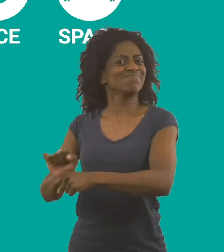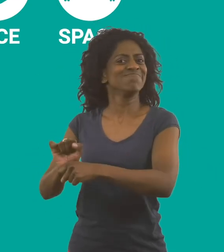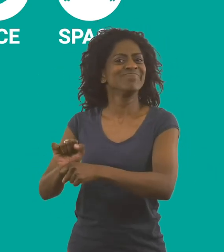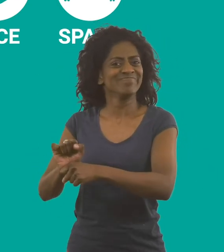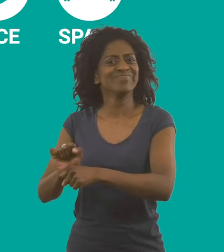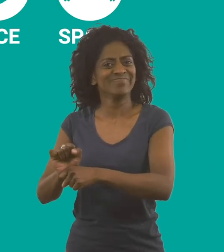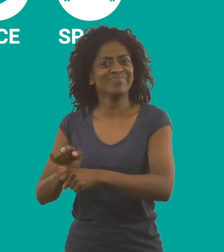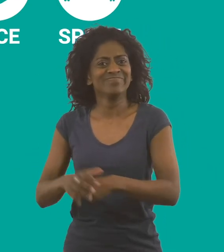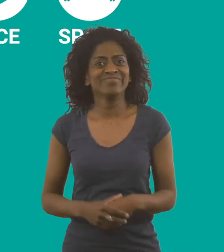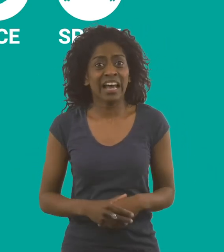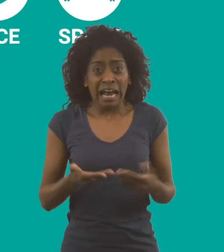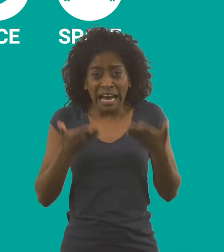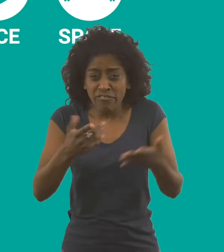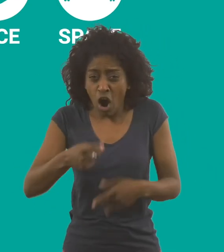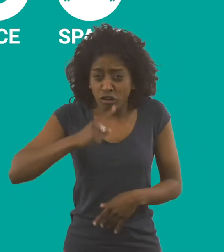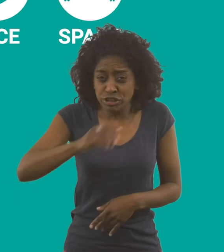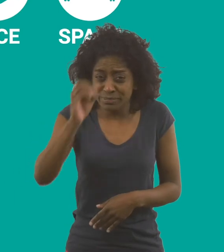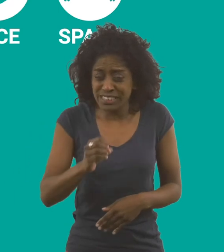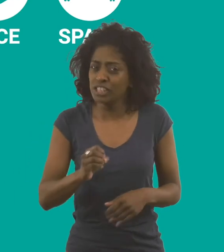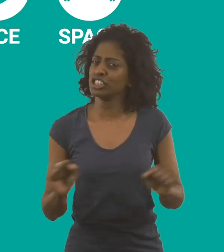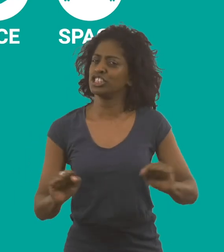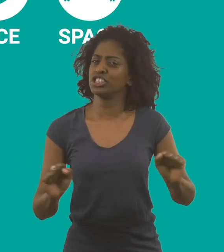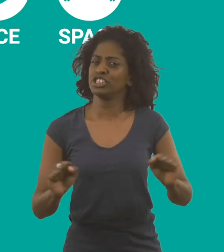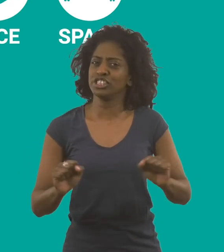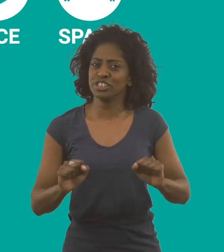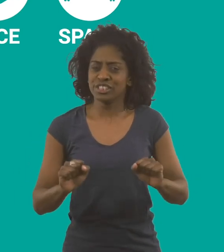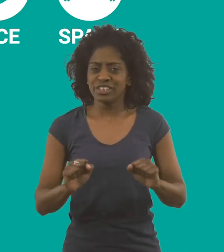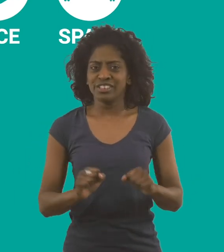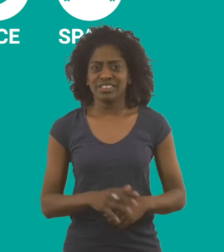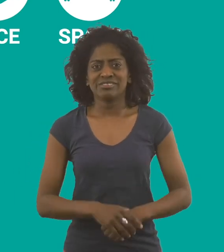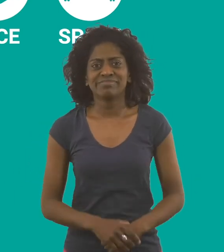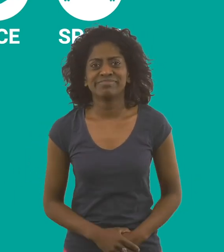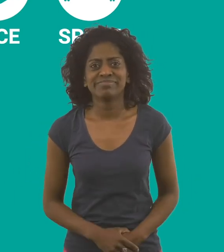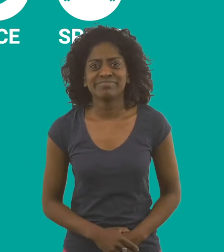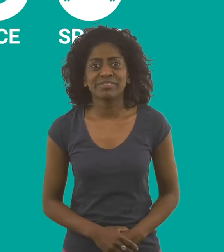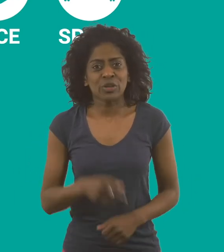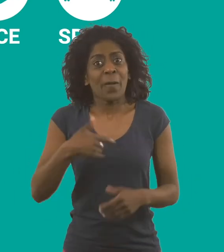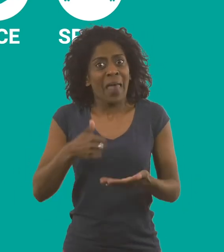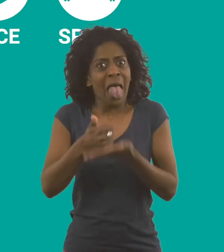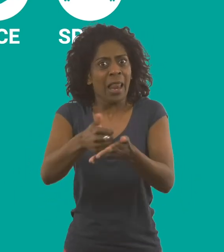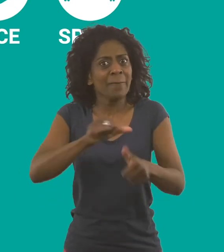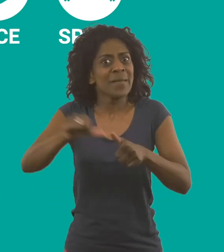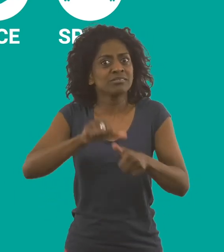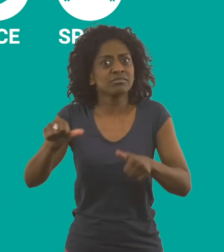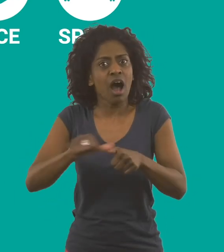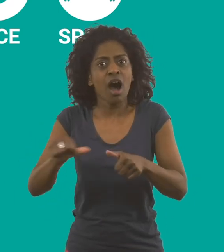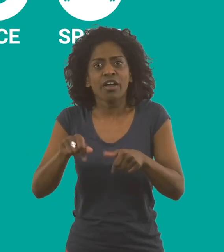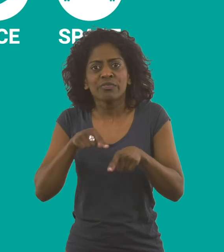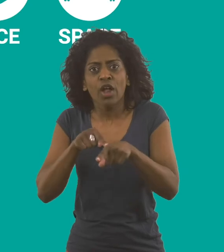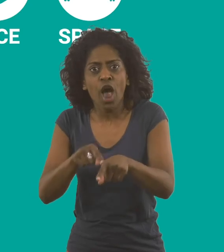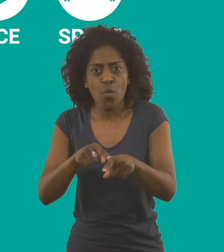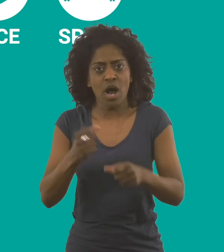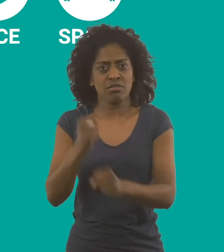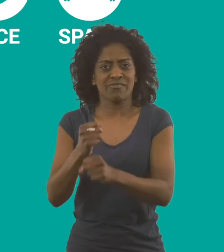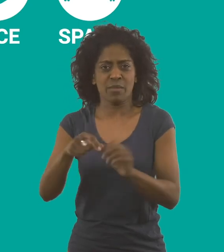So overall it provides you immunity, but it does not give you 100% protection against the virus. So it's